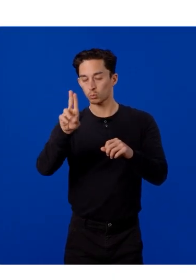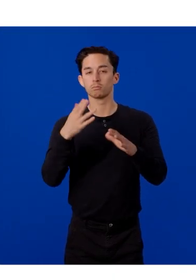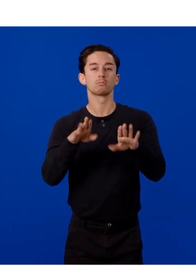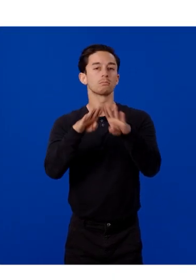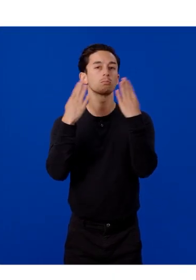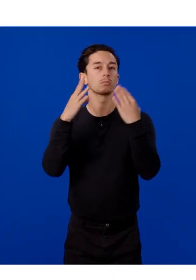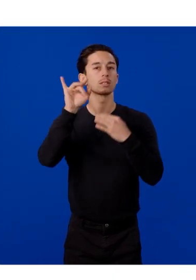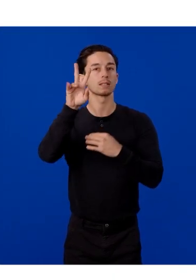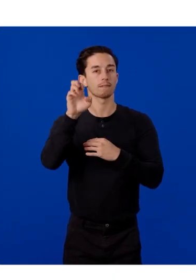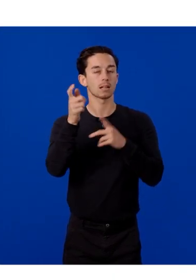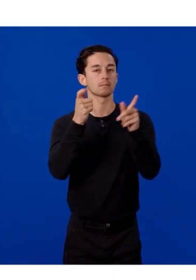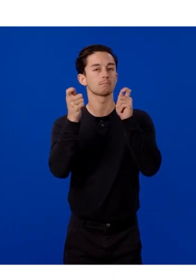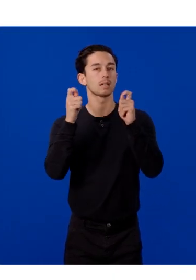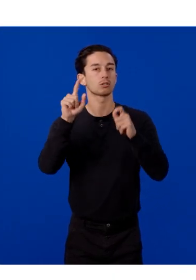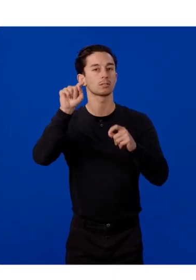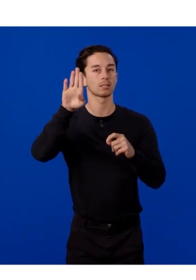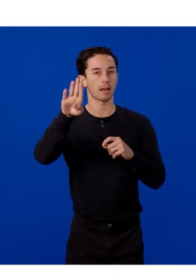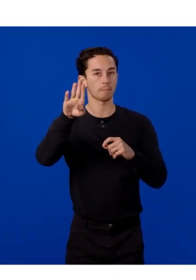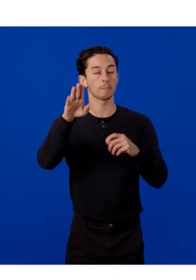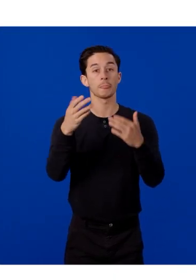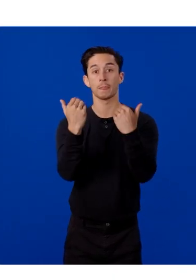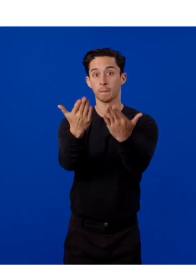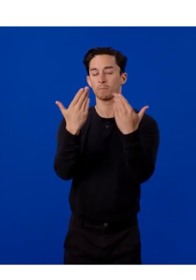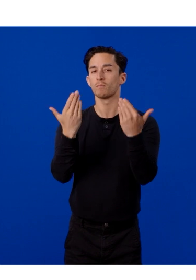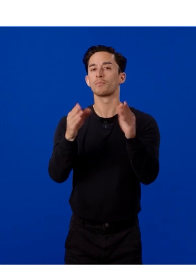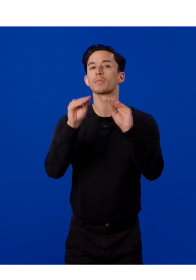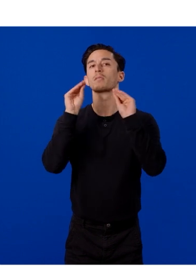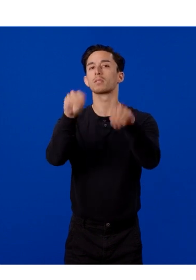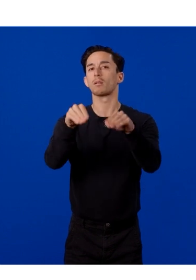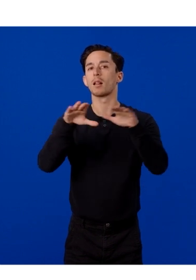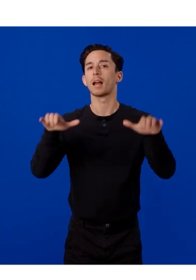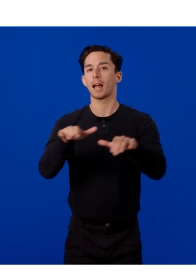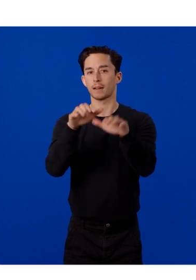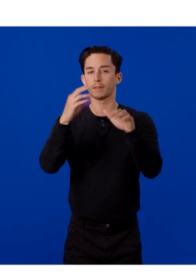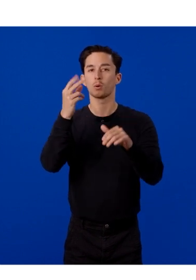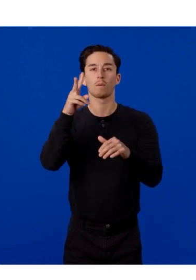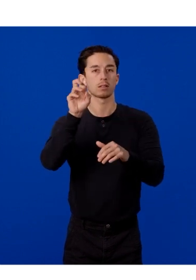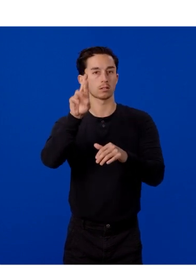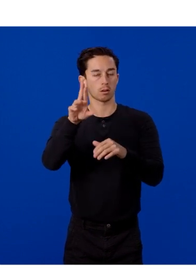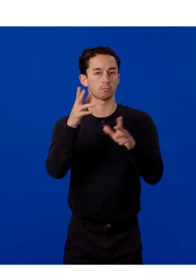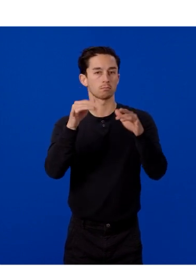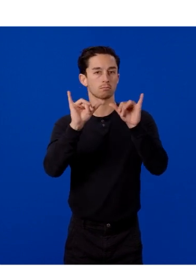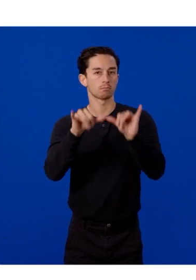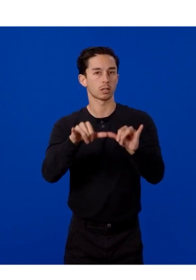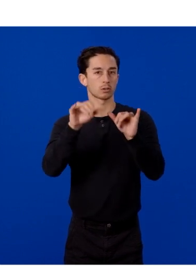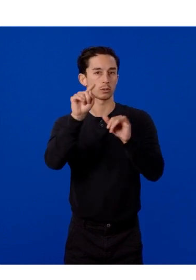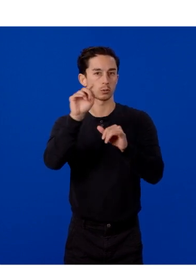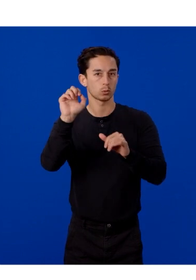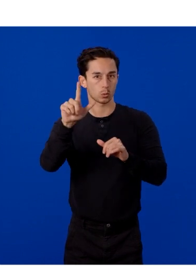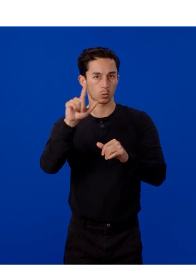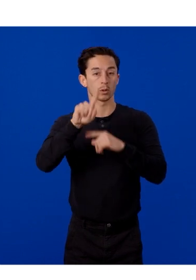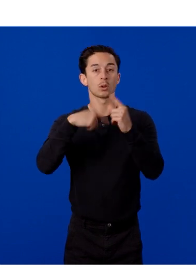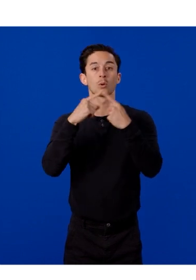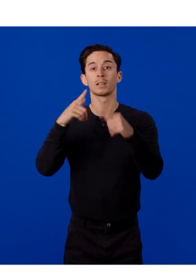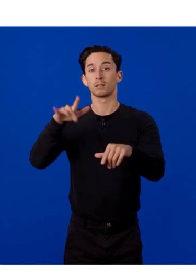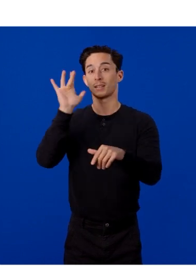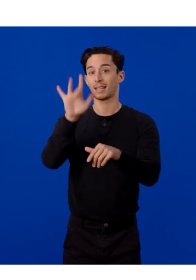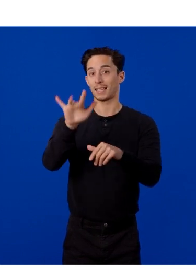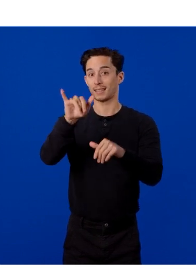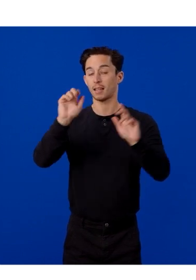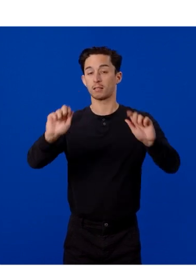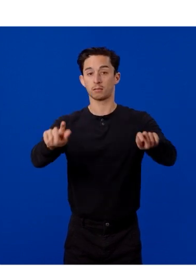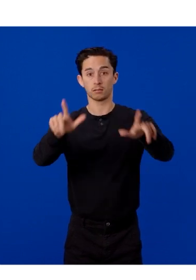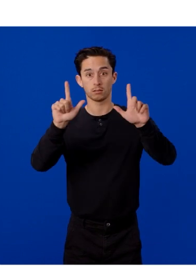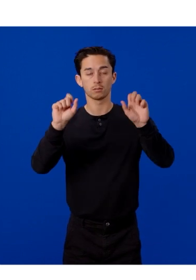Device Manager tab. Here, we can install and activate the OVR metrics tool. When clicking on the cog, you can